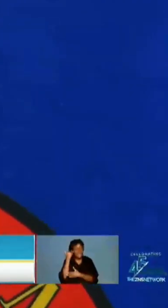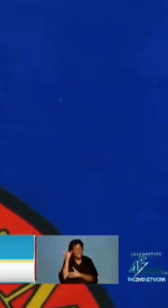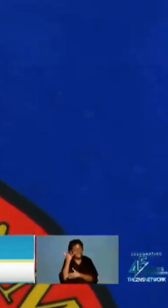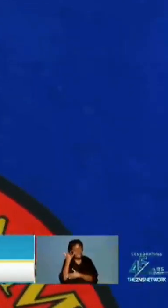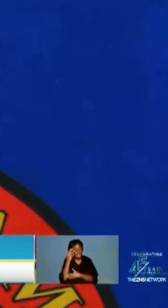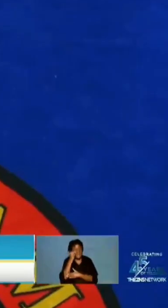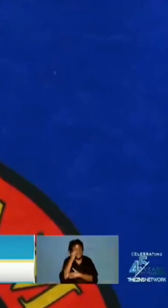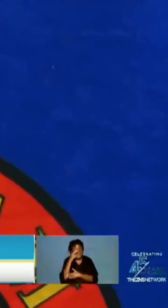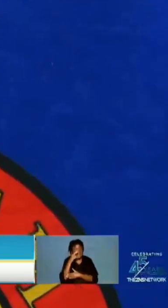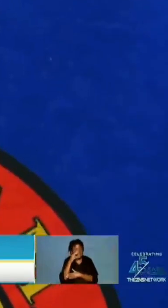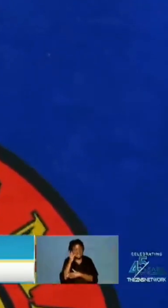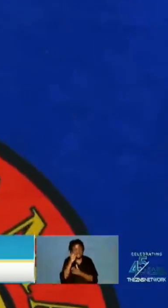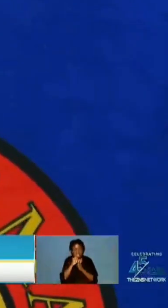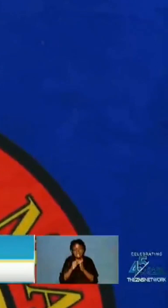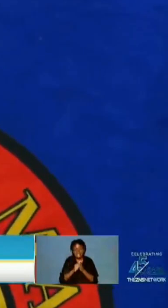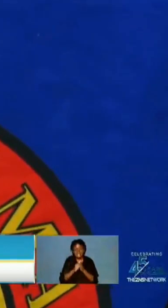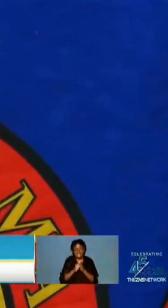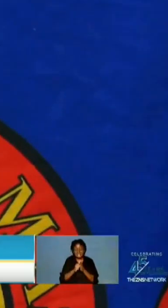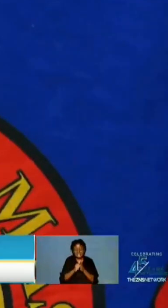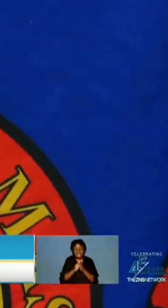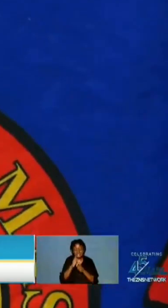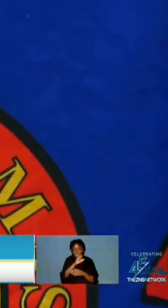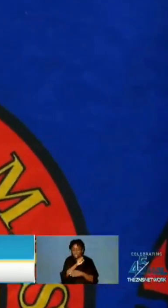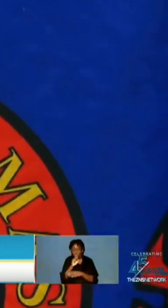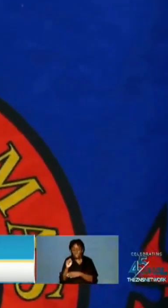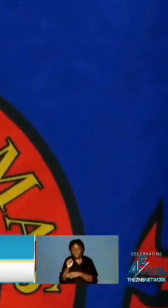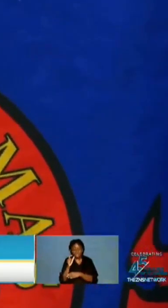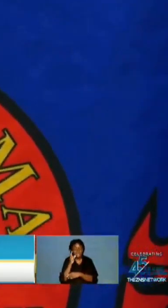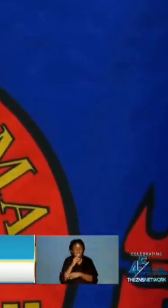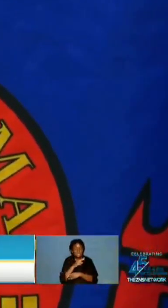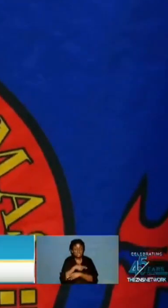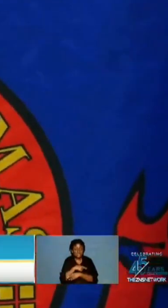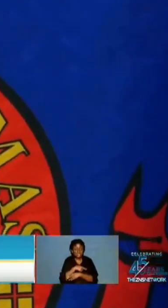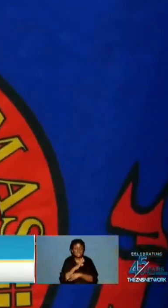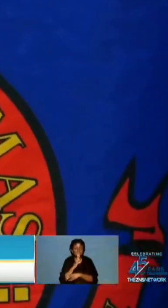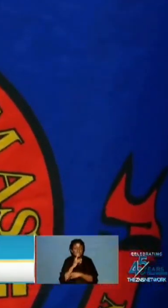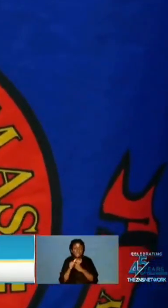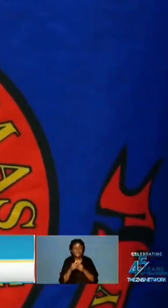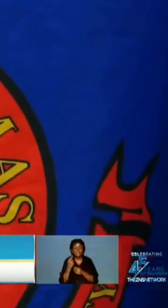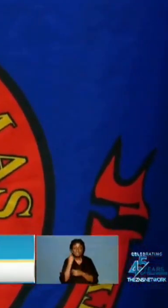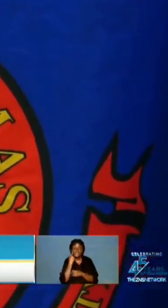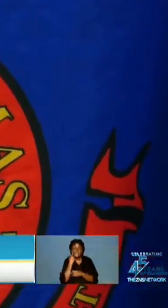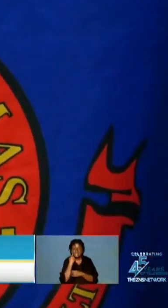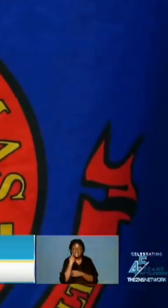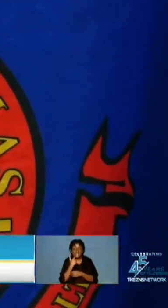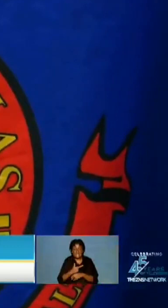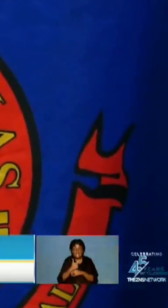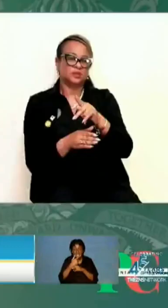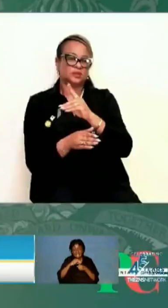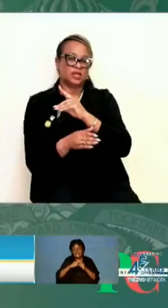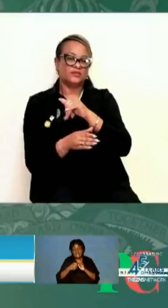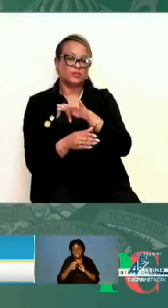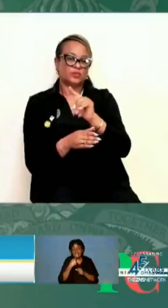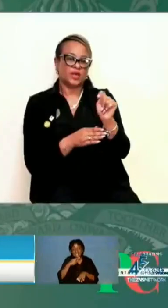Honorable Lisa Ramming during her contribution to the budget debate referencing recent gun stats Ramming says it's time to